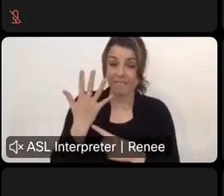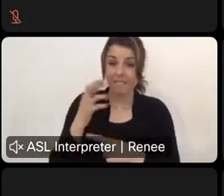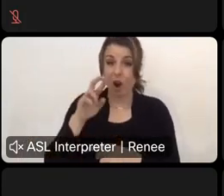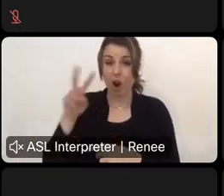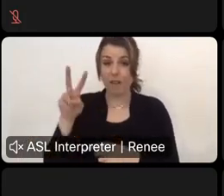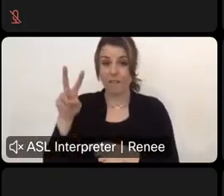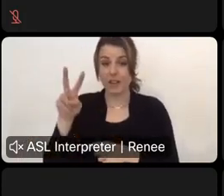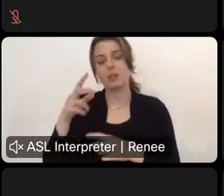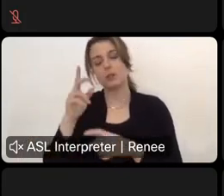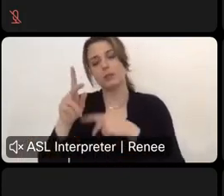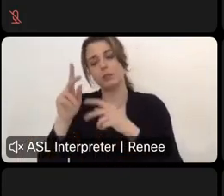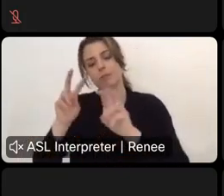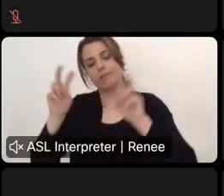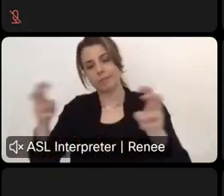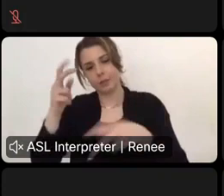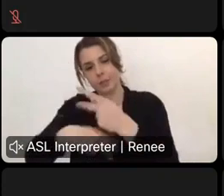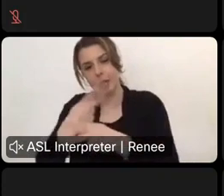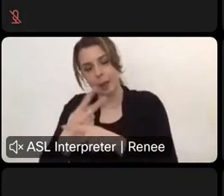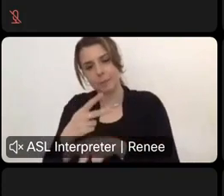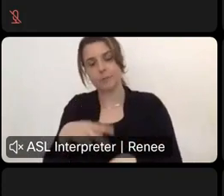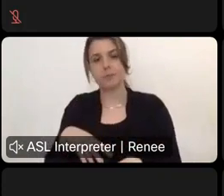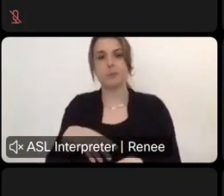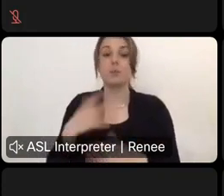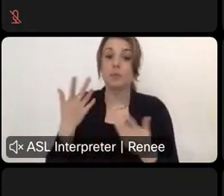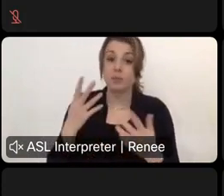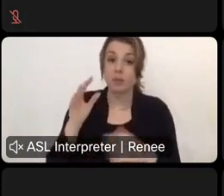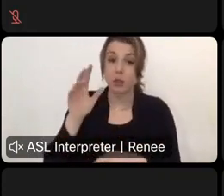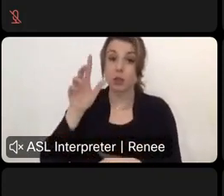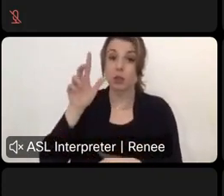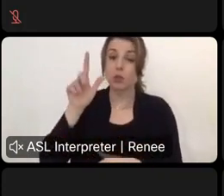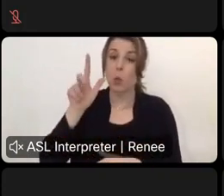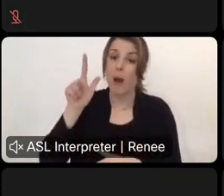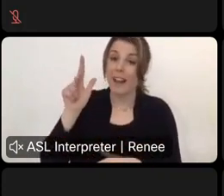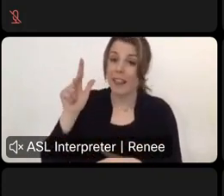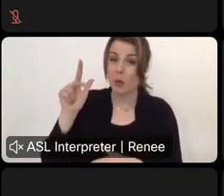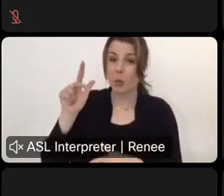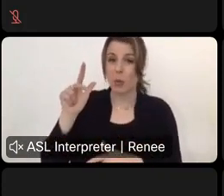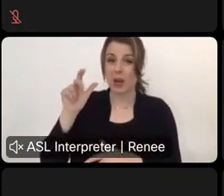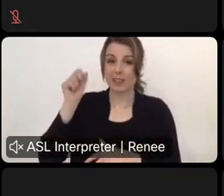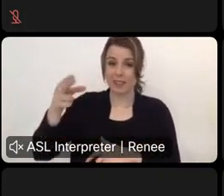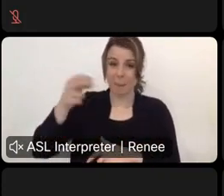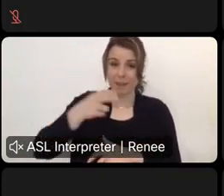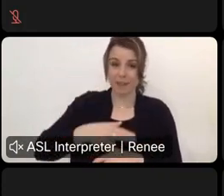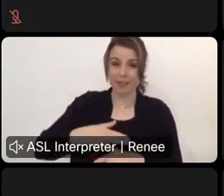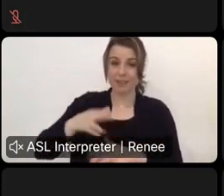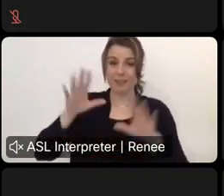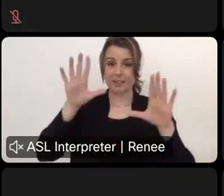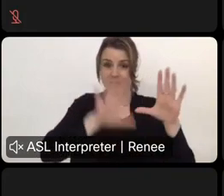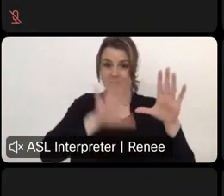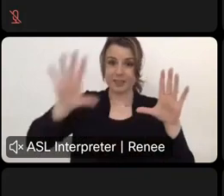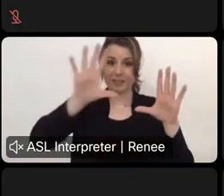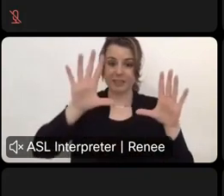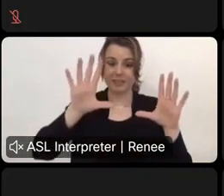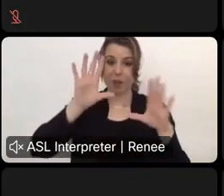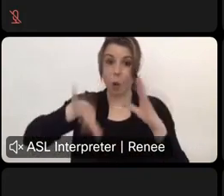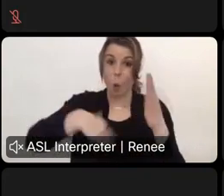waste is what it's considered. Um, by providing 23 dumping stations across the system. That's not enough for our state.